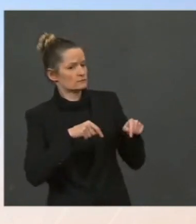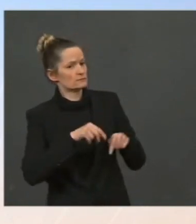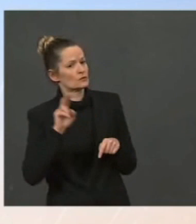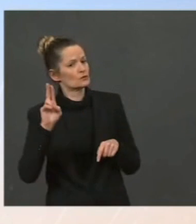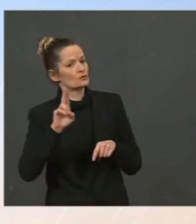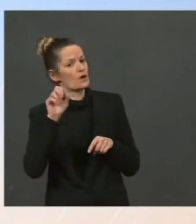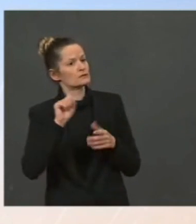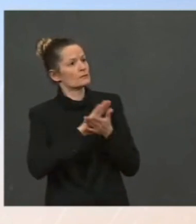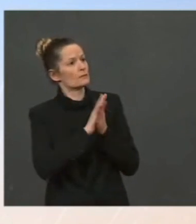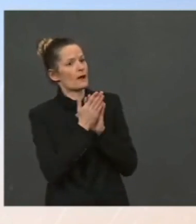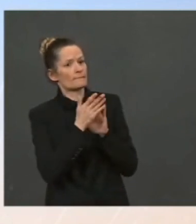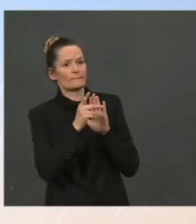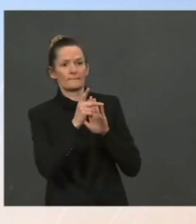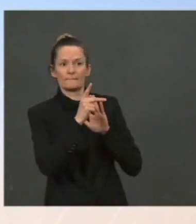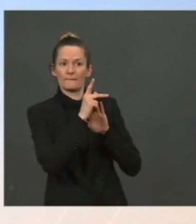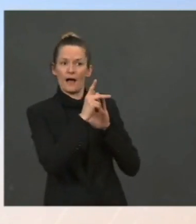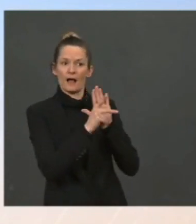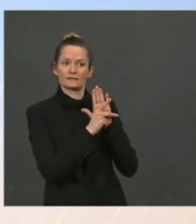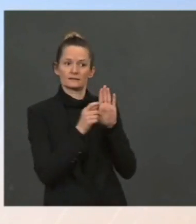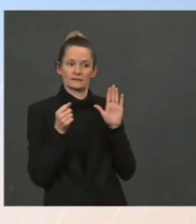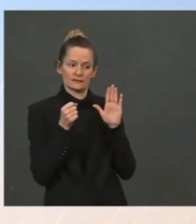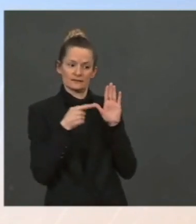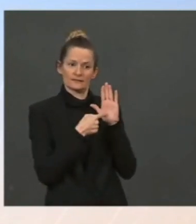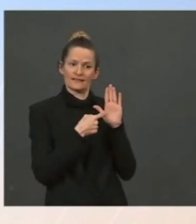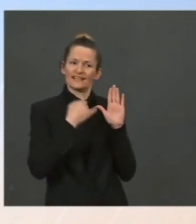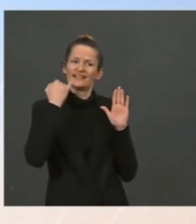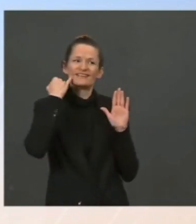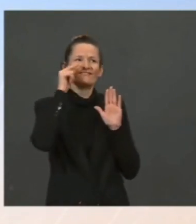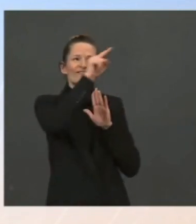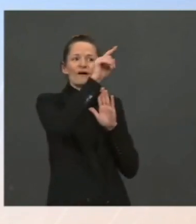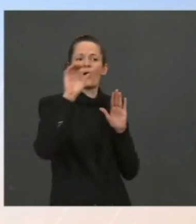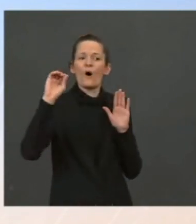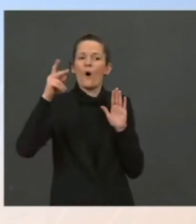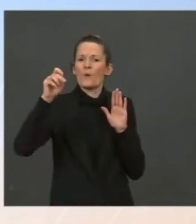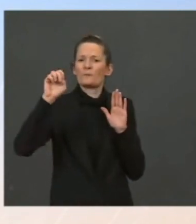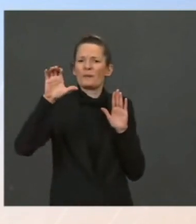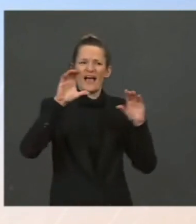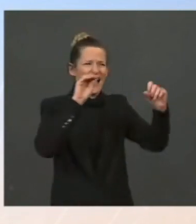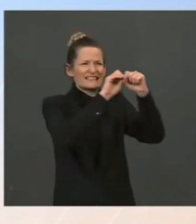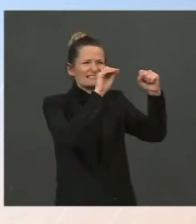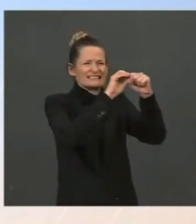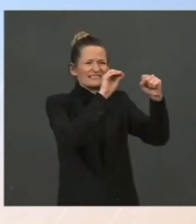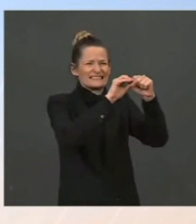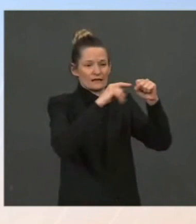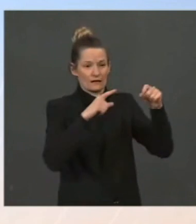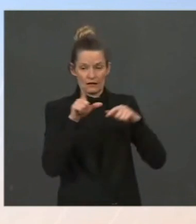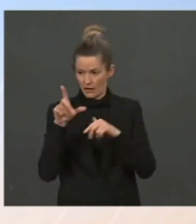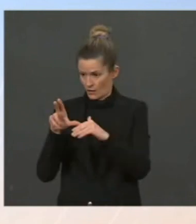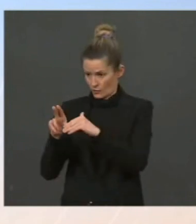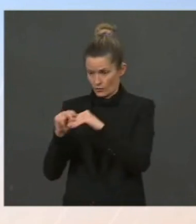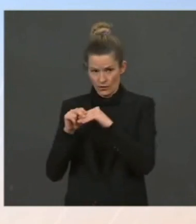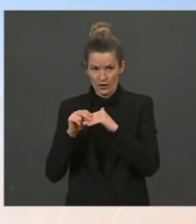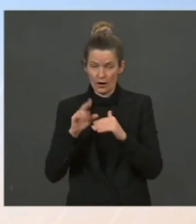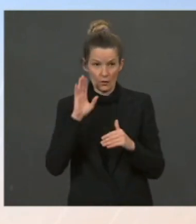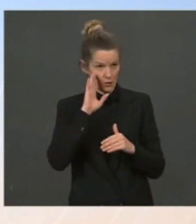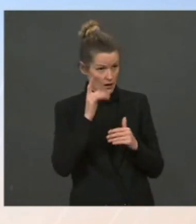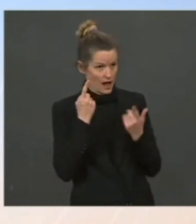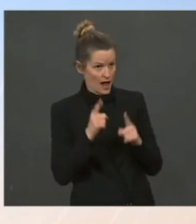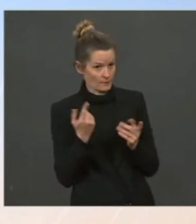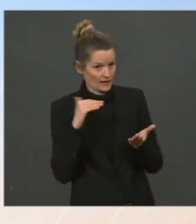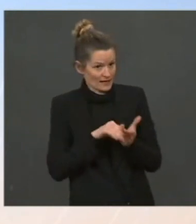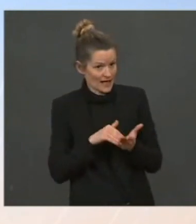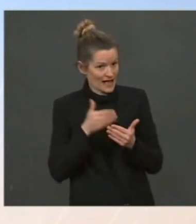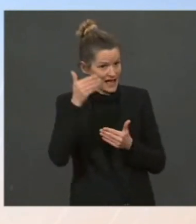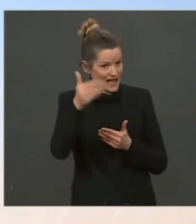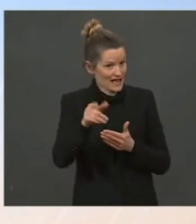OPEC starts to keep supply tight? Yeah, I mean, this is an unusual situation because we're coming out of a once-in-a-century pandemic.